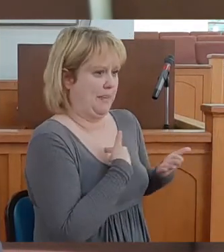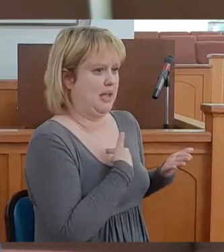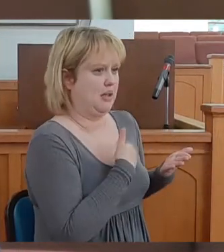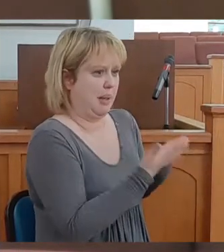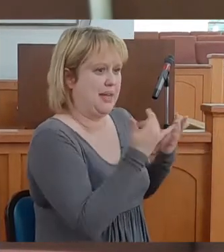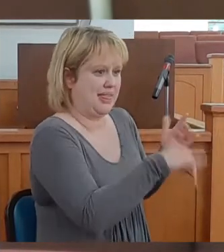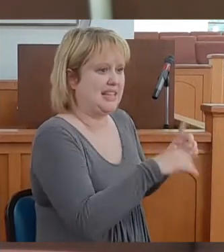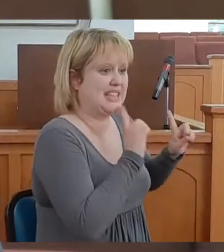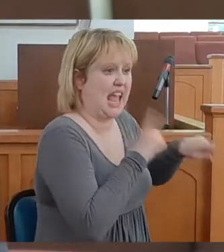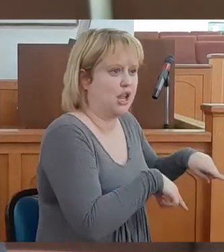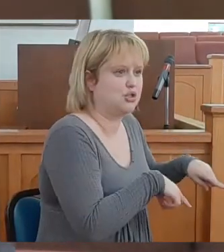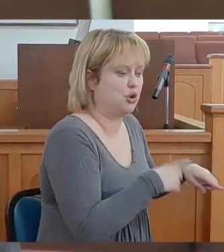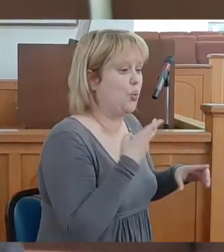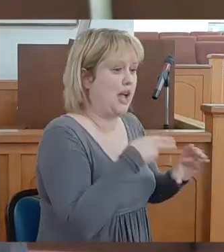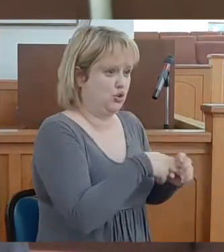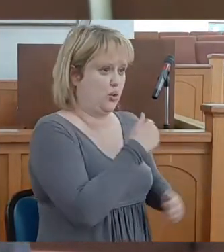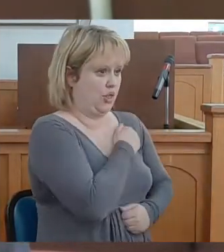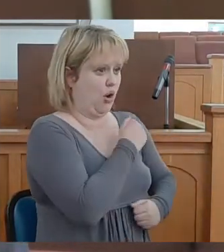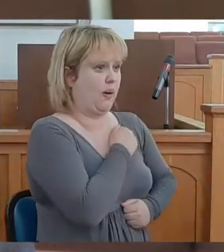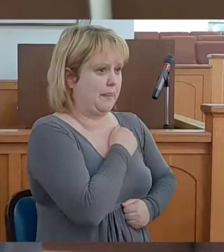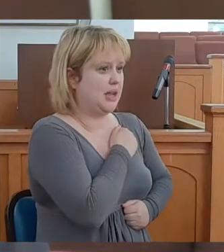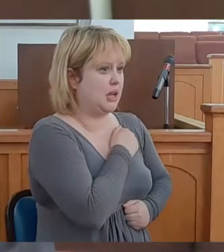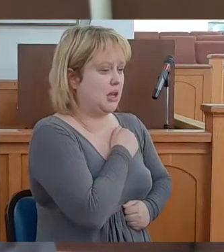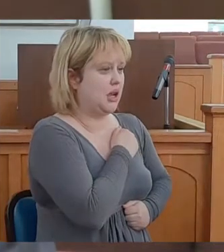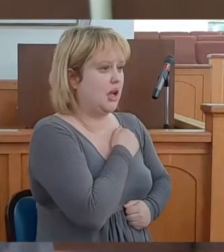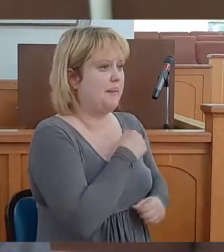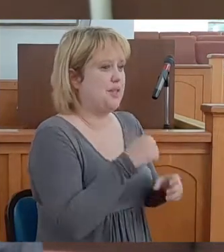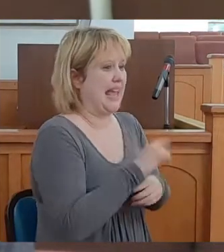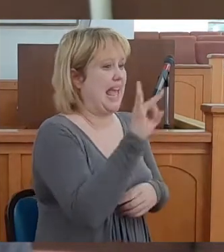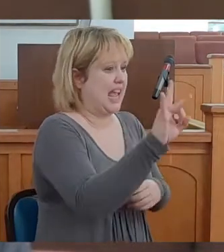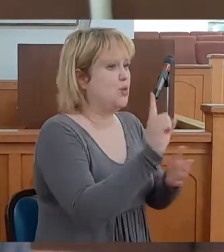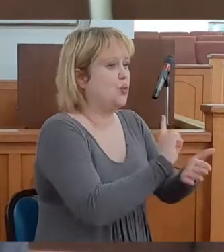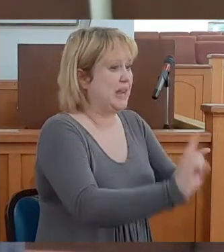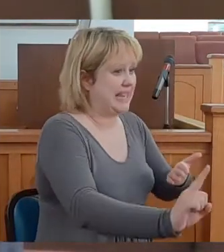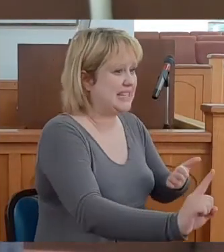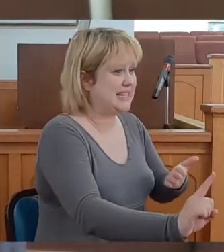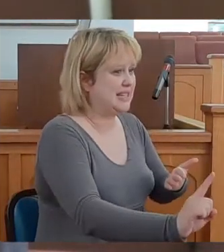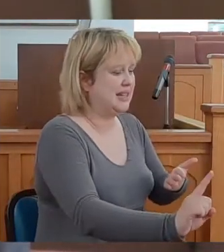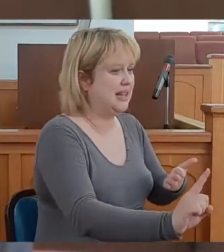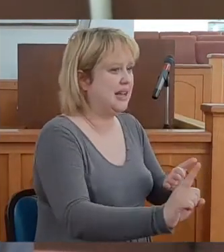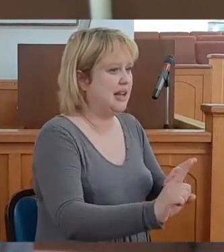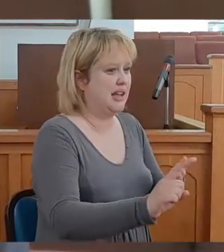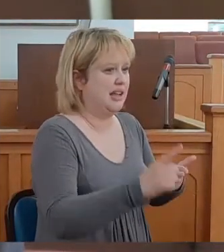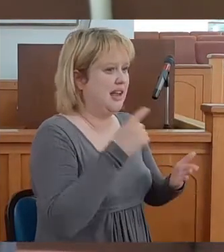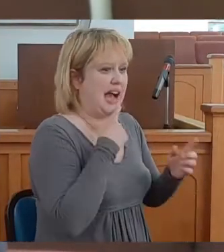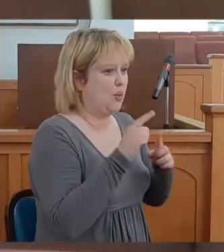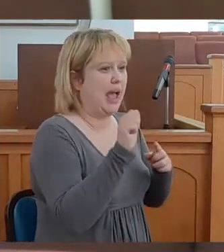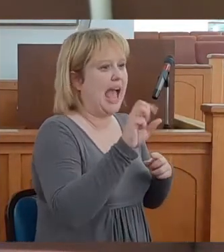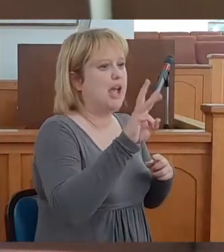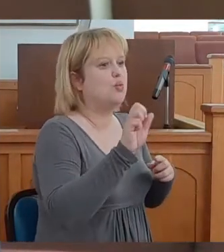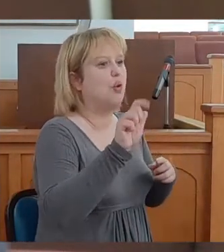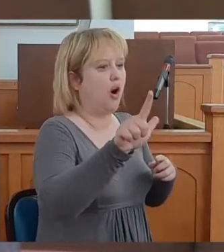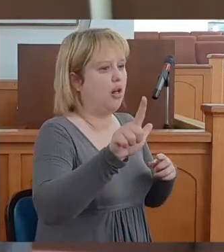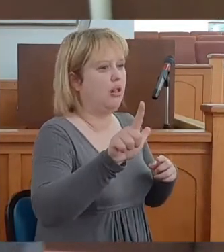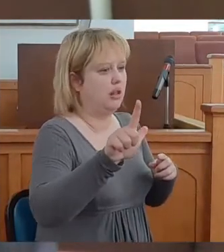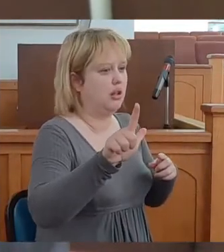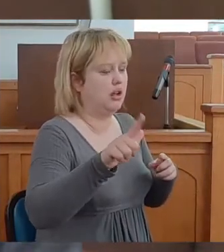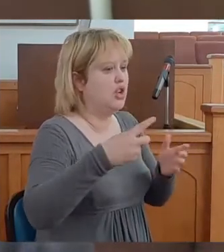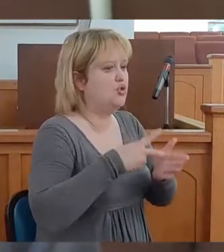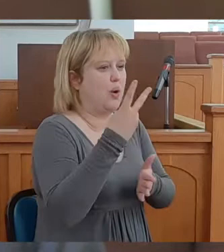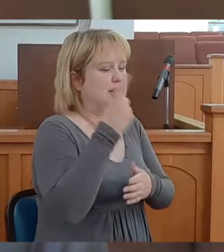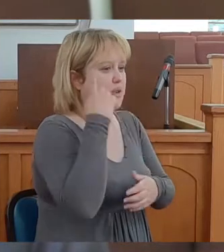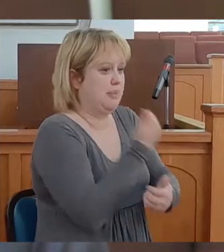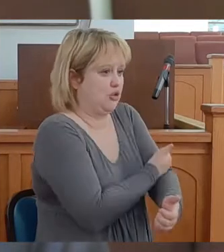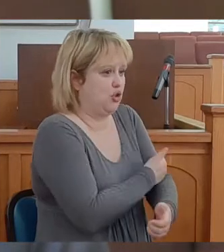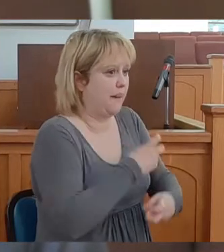solution. Well, I joined the army. Within eight weeks, I had went AWOL twice because of my